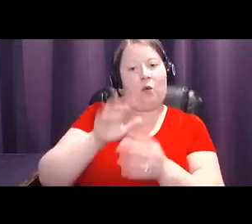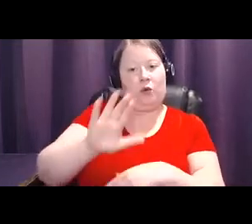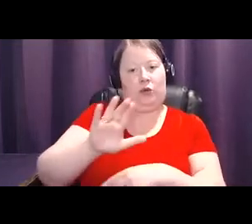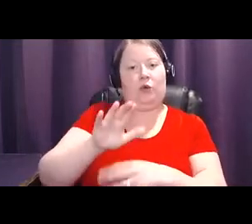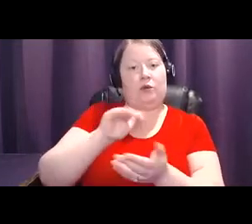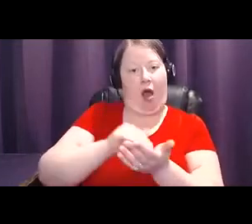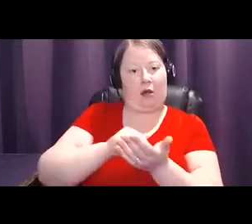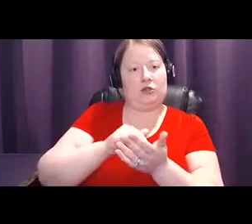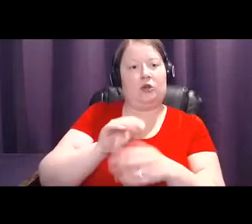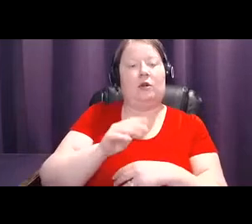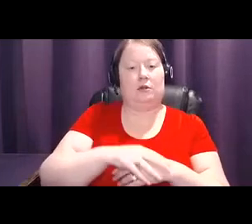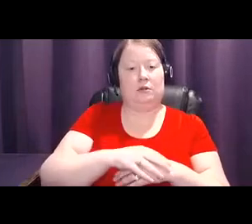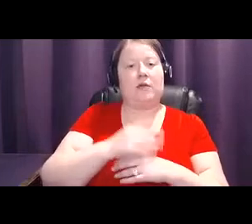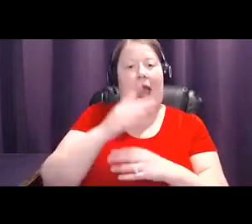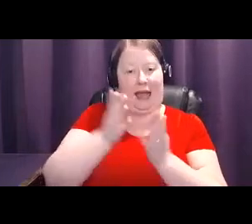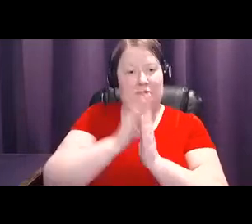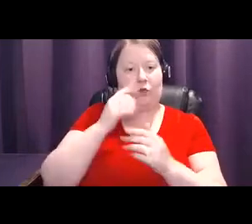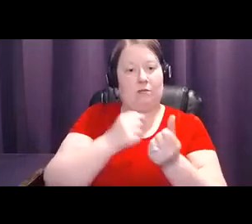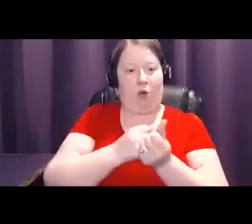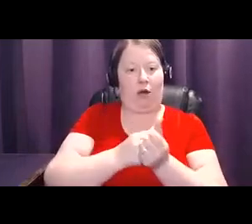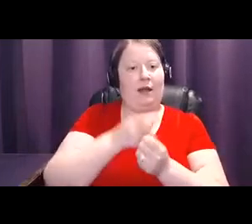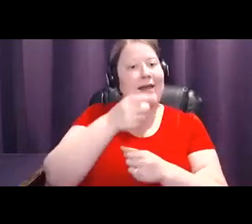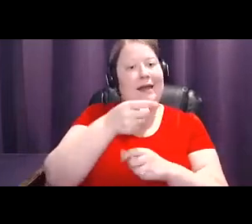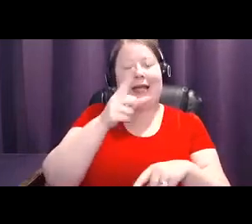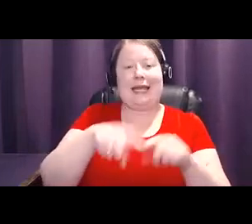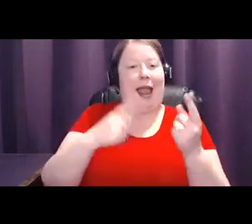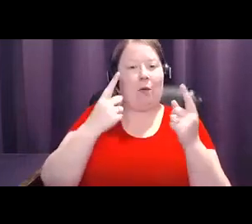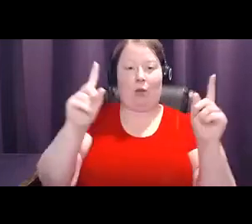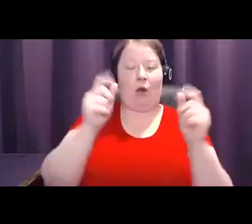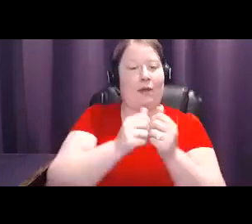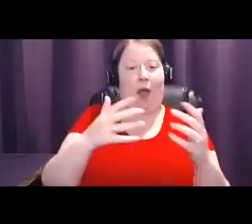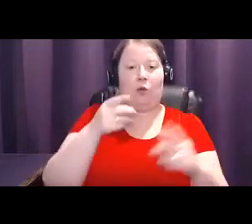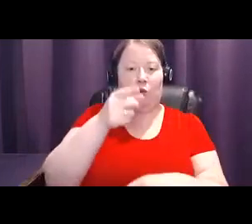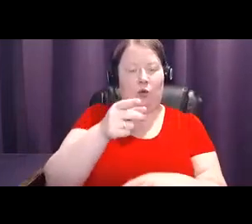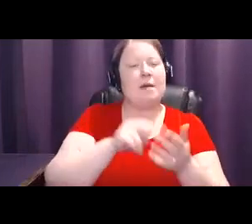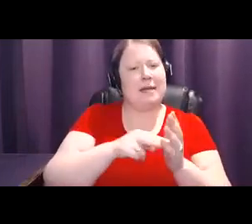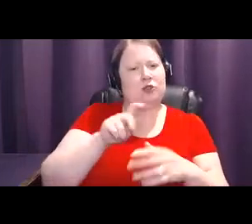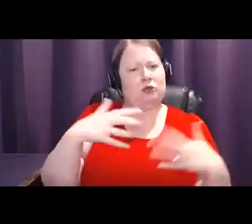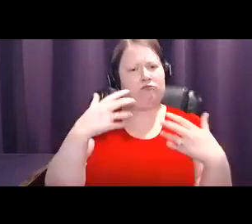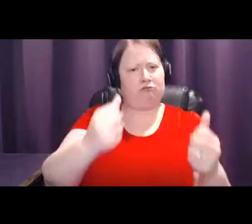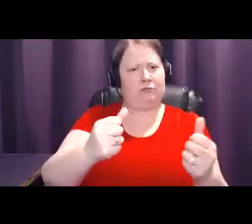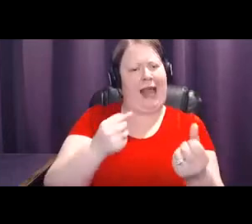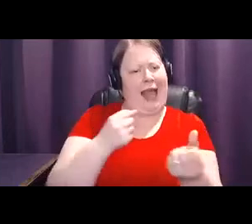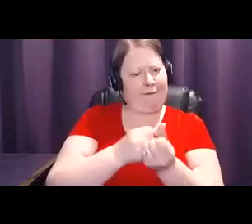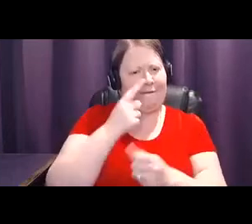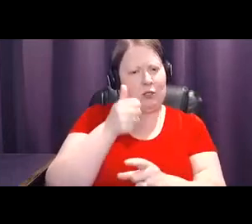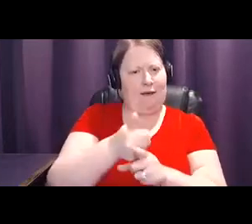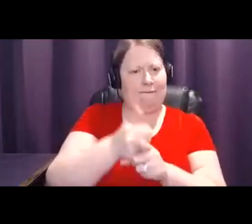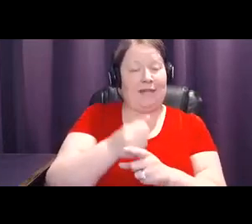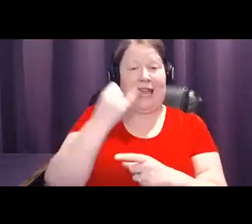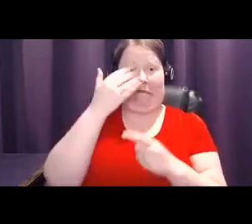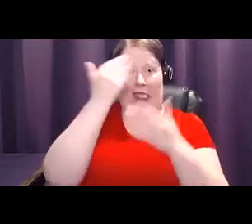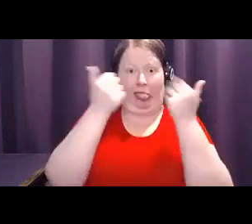This can't happen without you. So be brave and advocate for yourself. It could save your life. If you can't remember all this